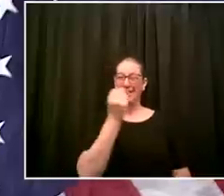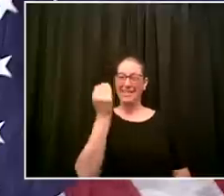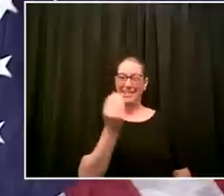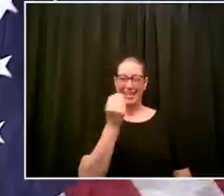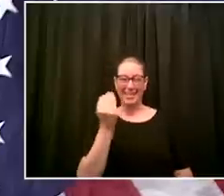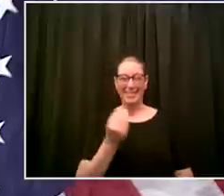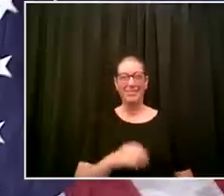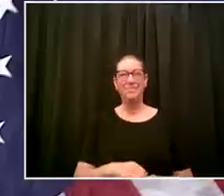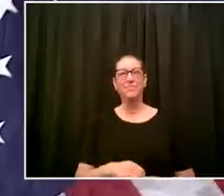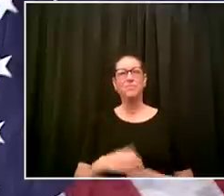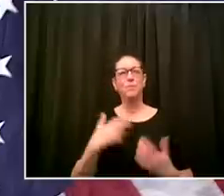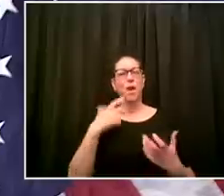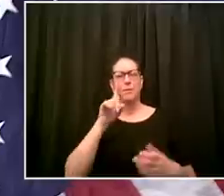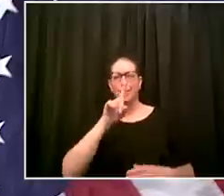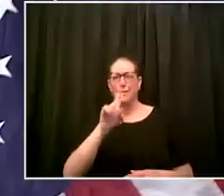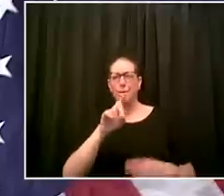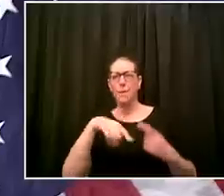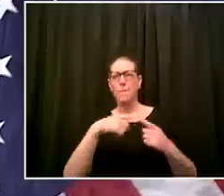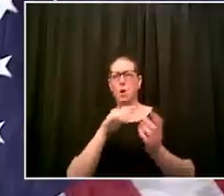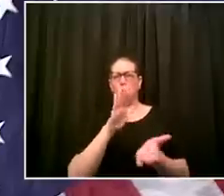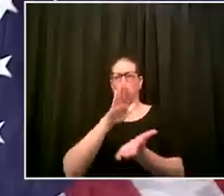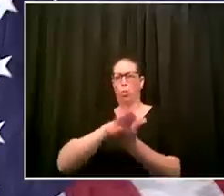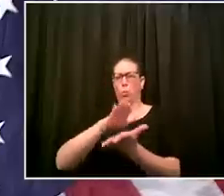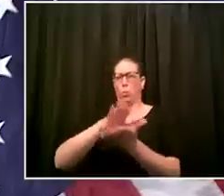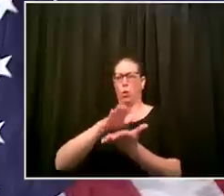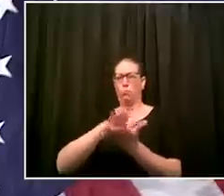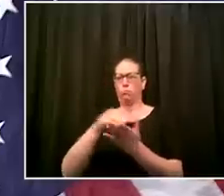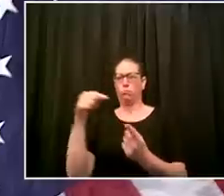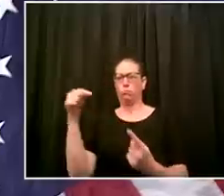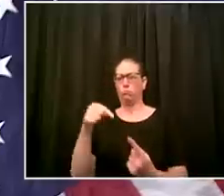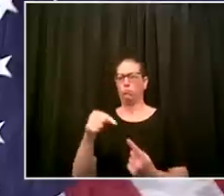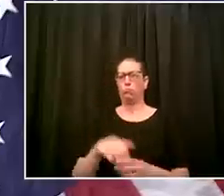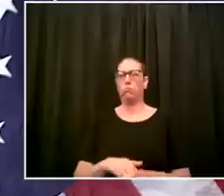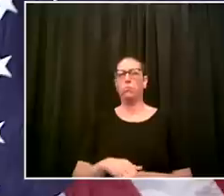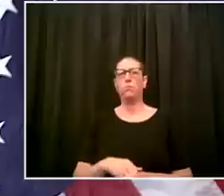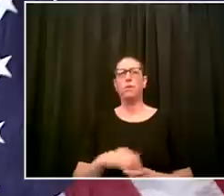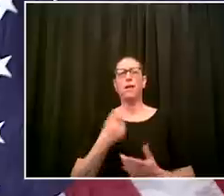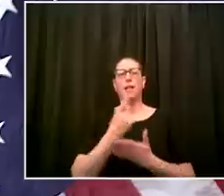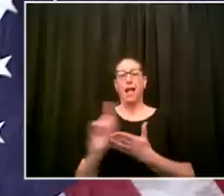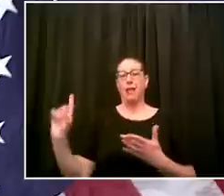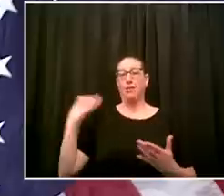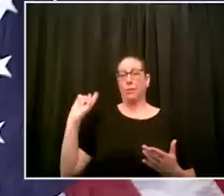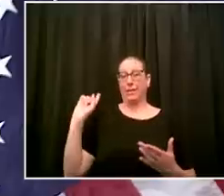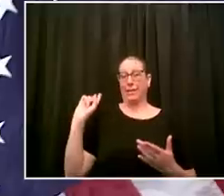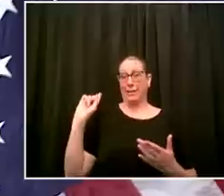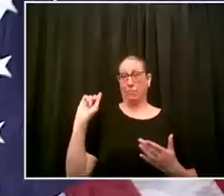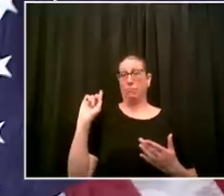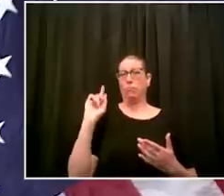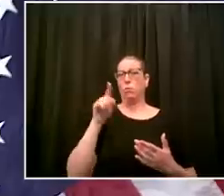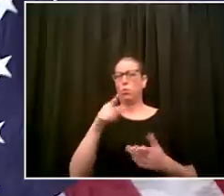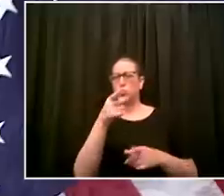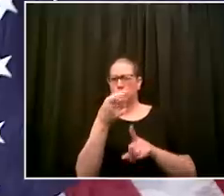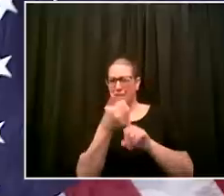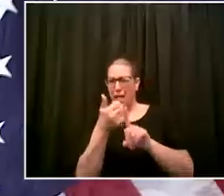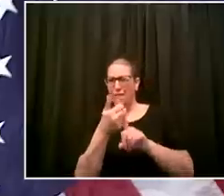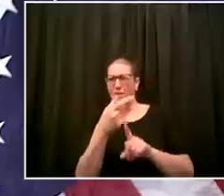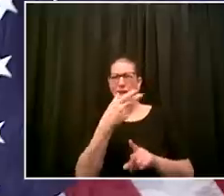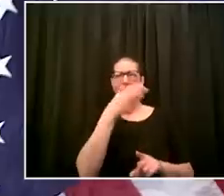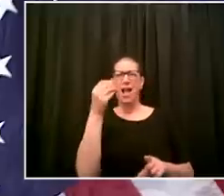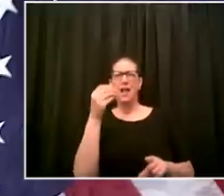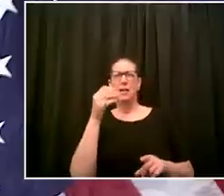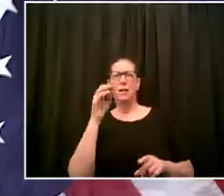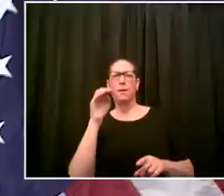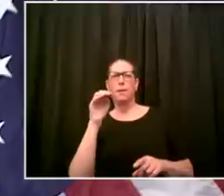week you and mike mulgrew didn't seem to be on the same page about the timeline for making a plan for the fall he